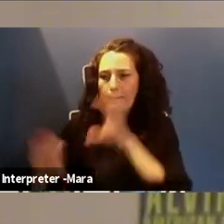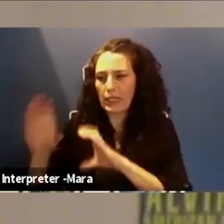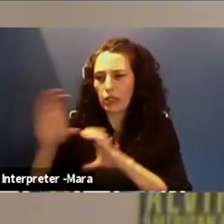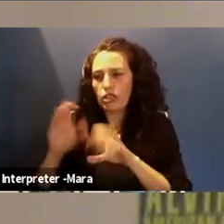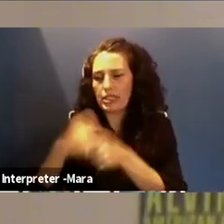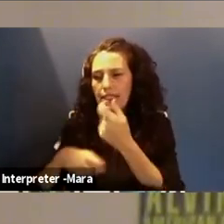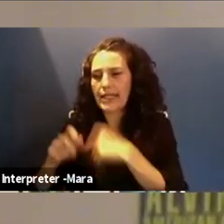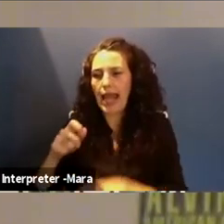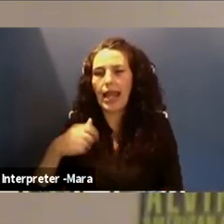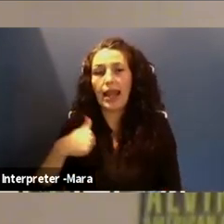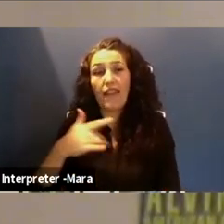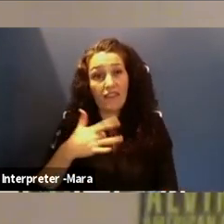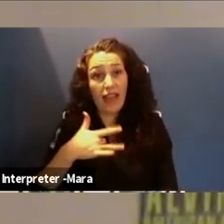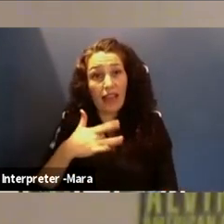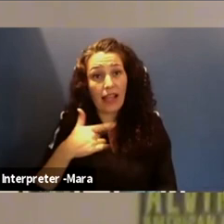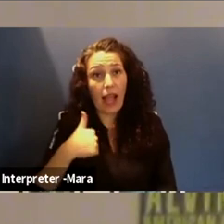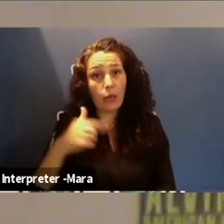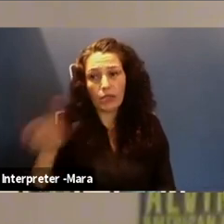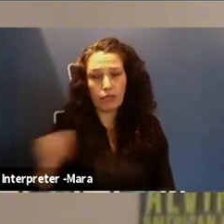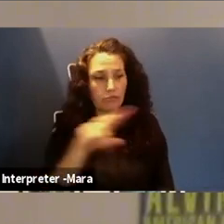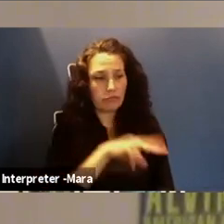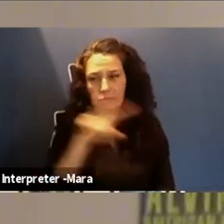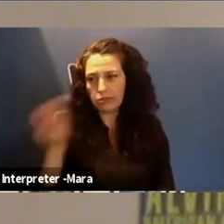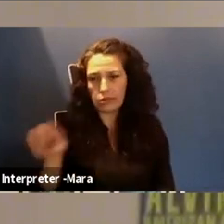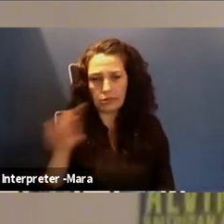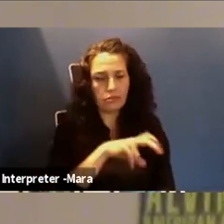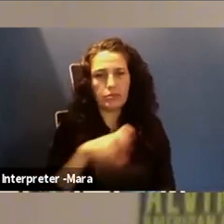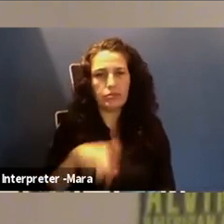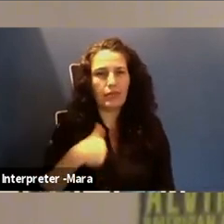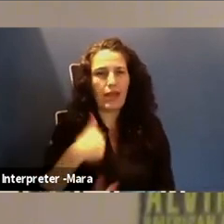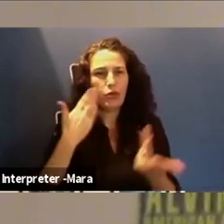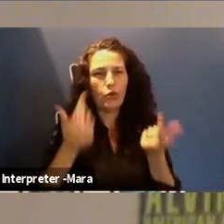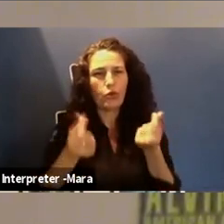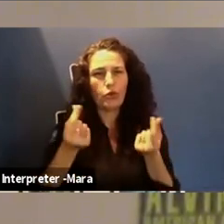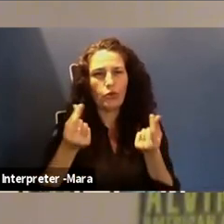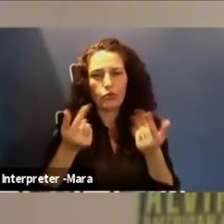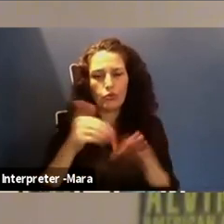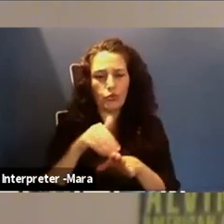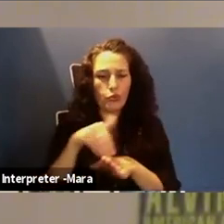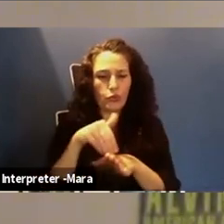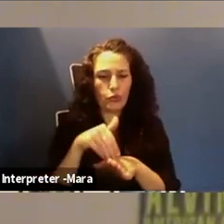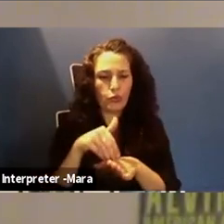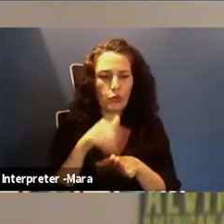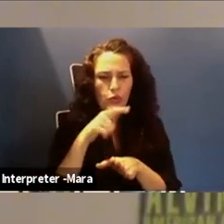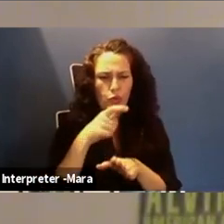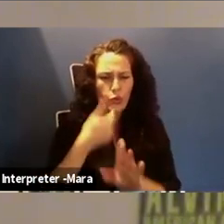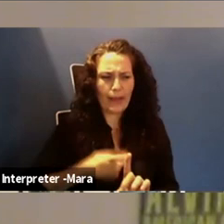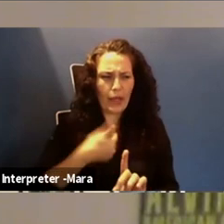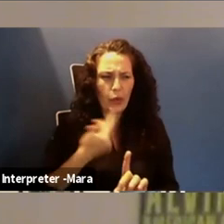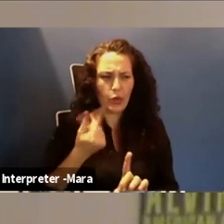I really felt like I was bouncing around, um, not really knowing who I was and what I wanted to do. But really